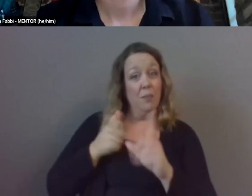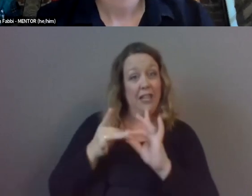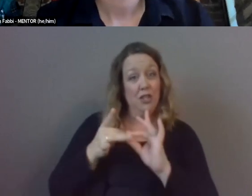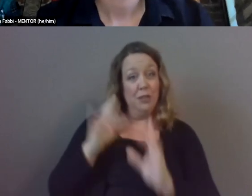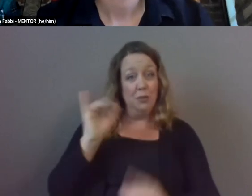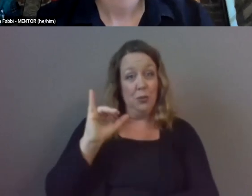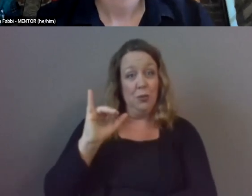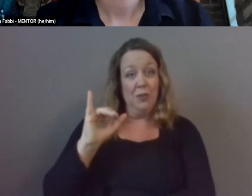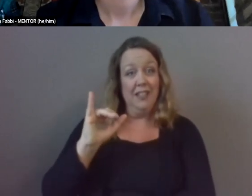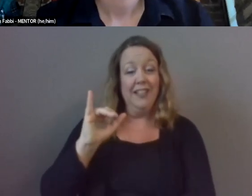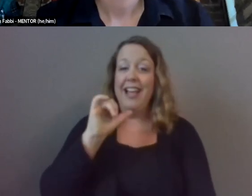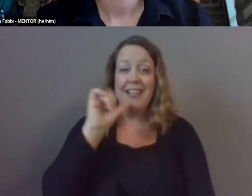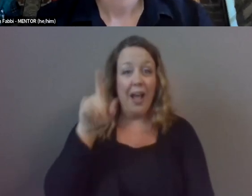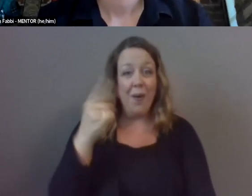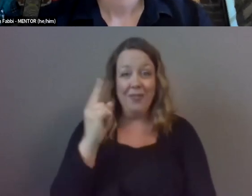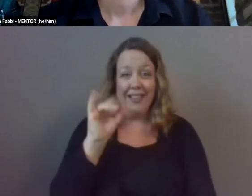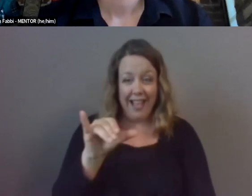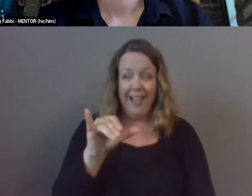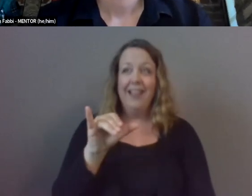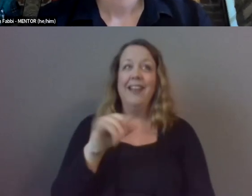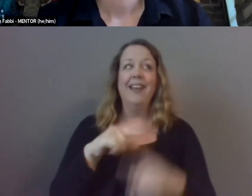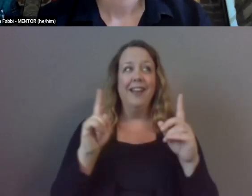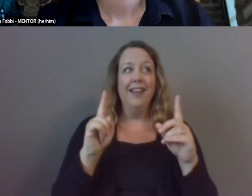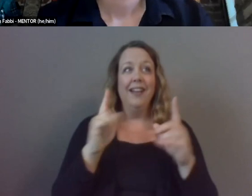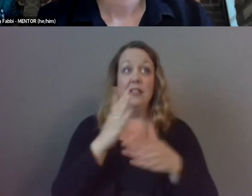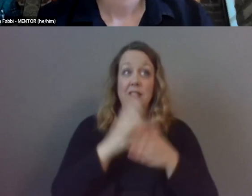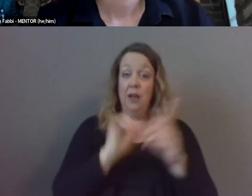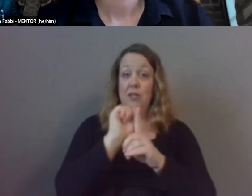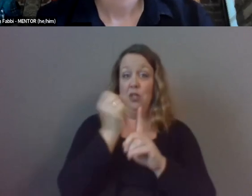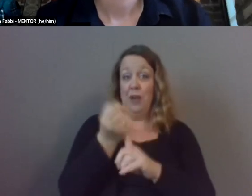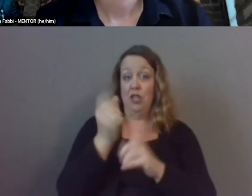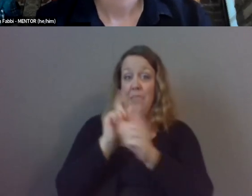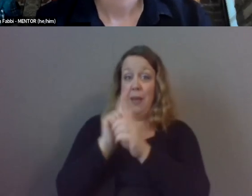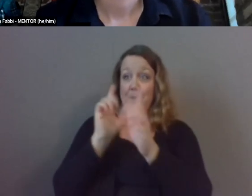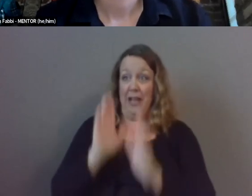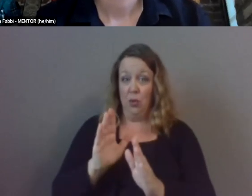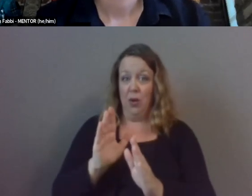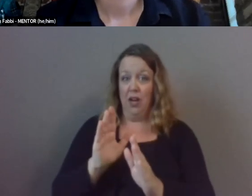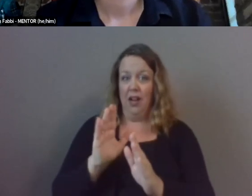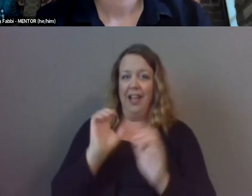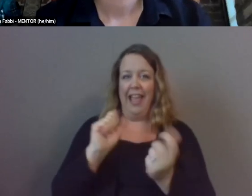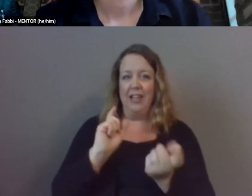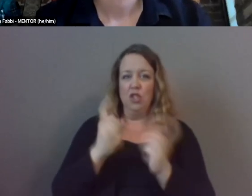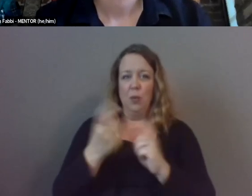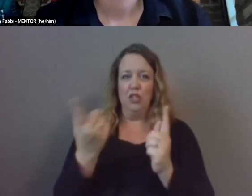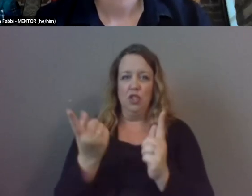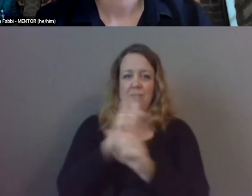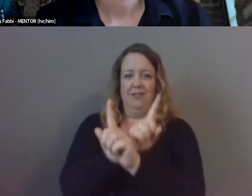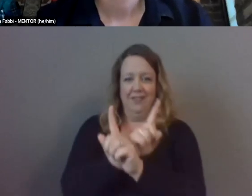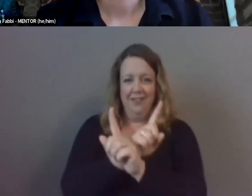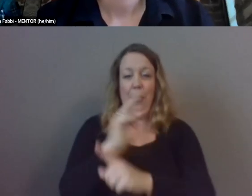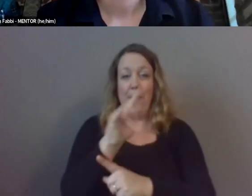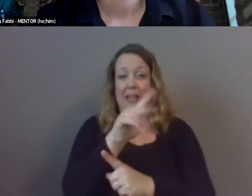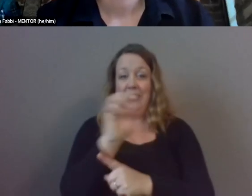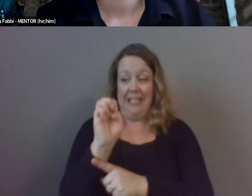but in some cases um the mentor can become the mentee because we all face hardship